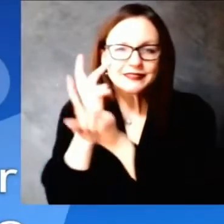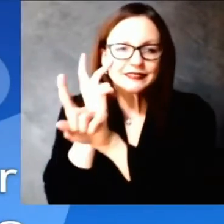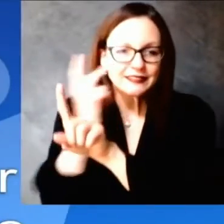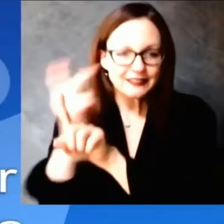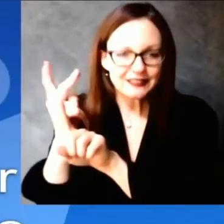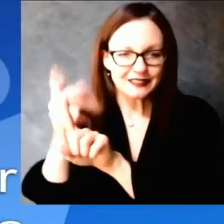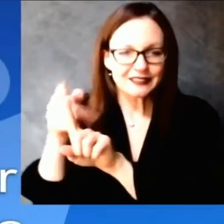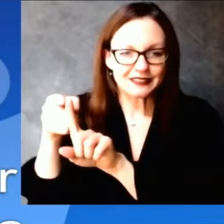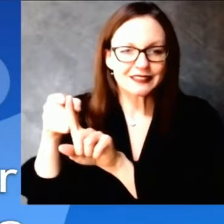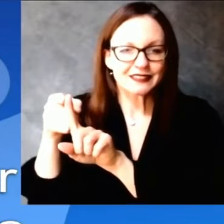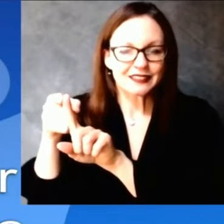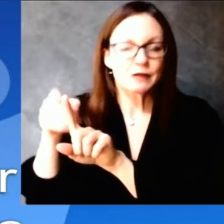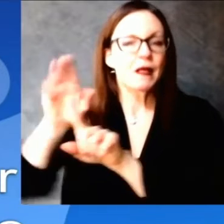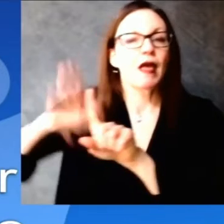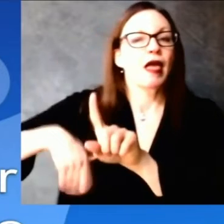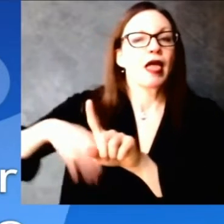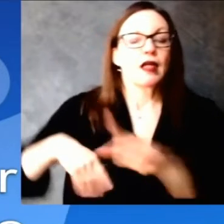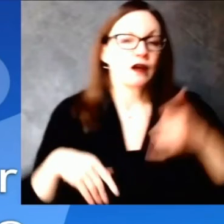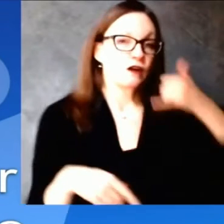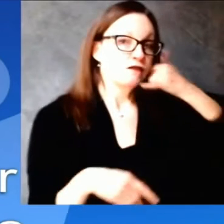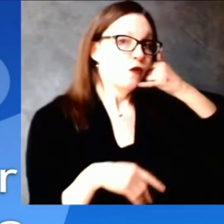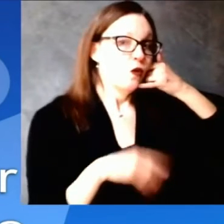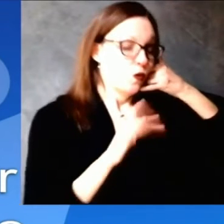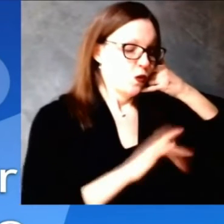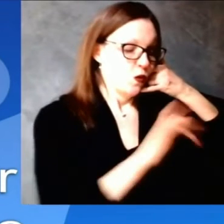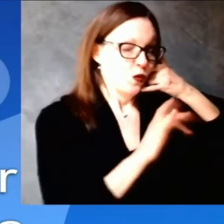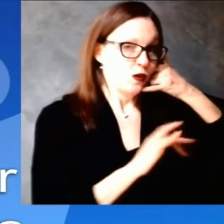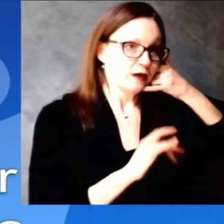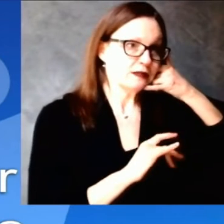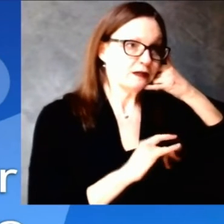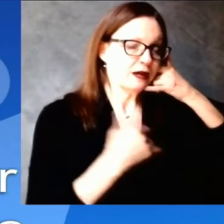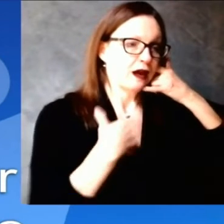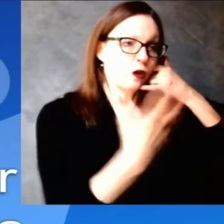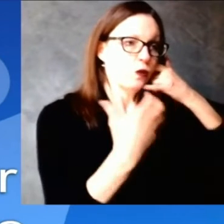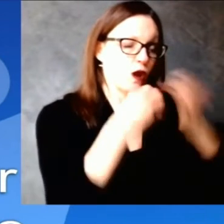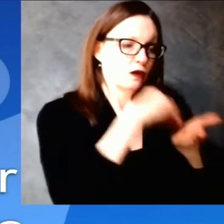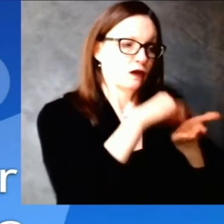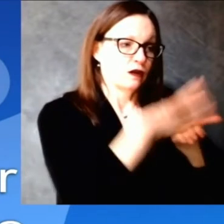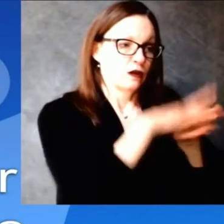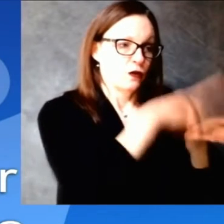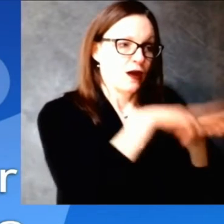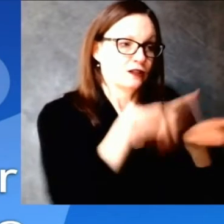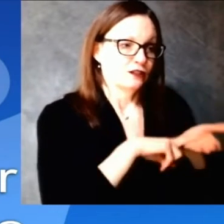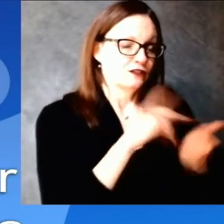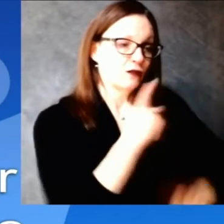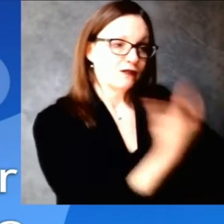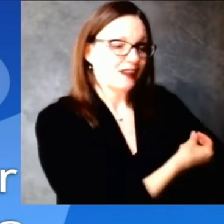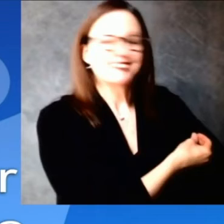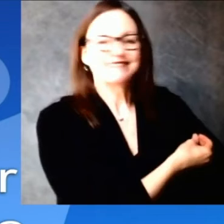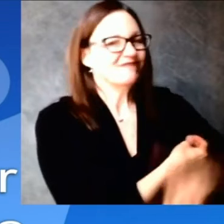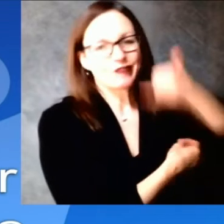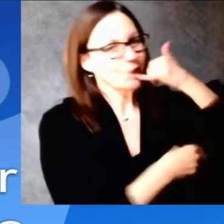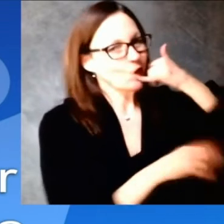Wonderful, thank you for that. Let's go now to Katrina Nickel, Fox 11 in Green Bay. Katrina.